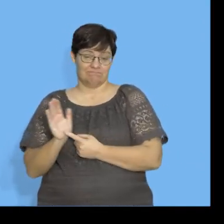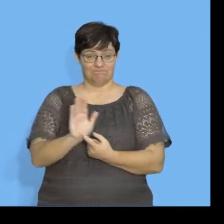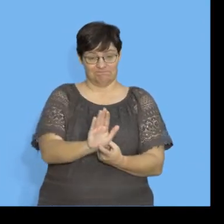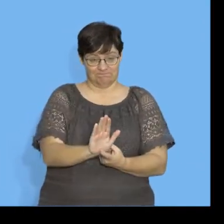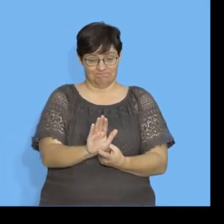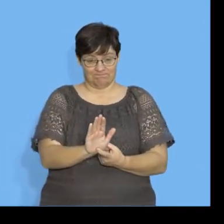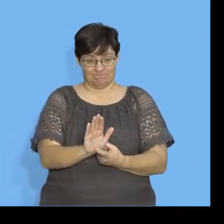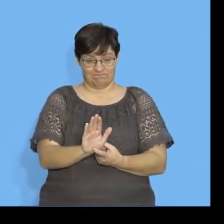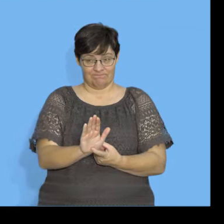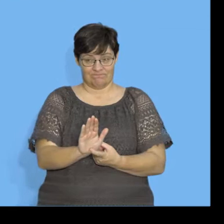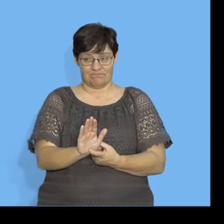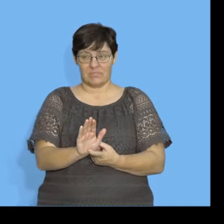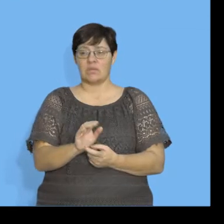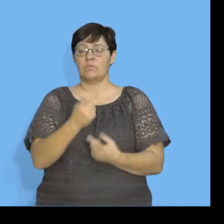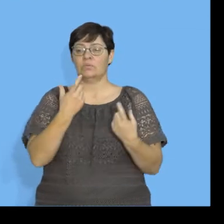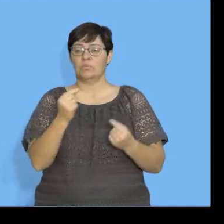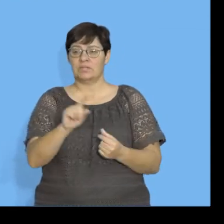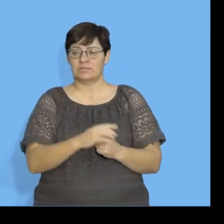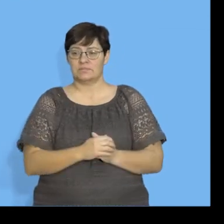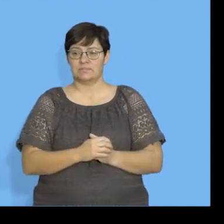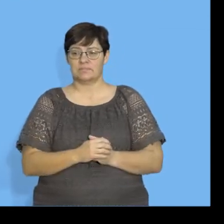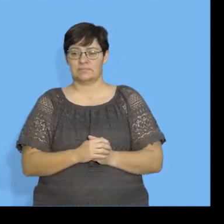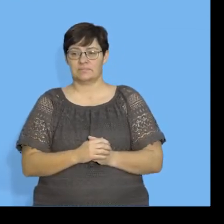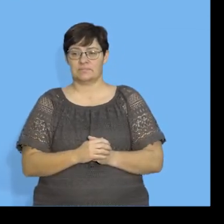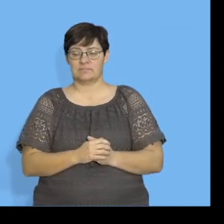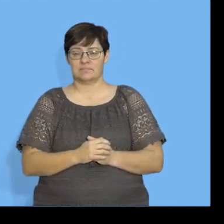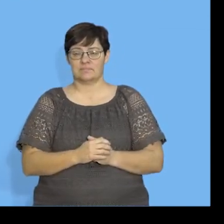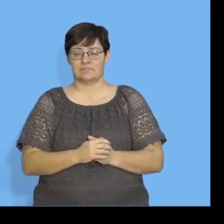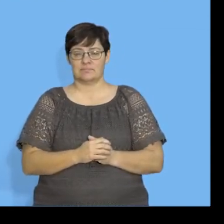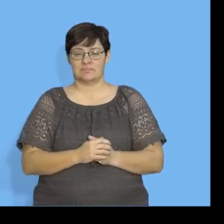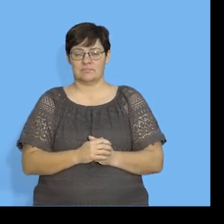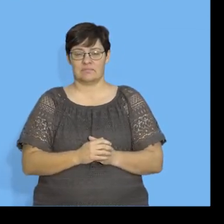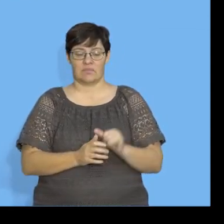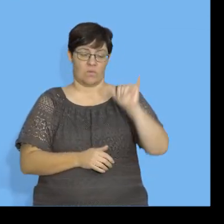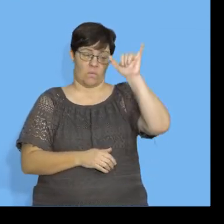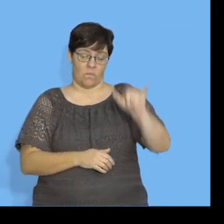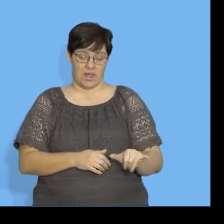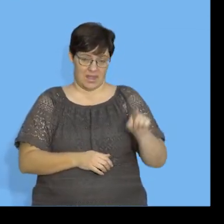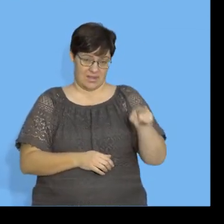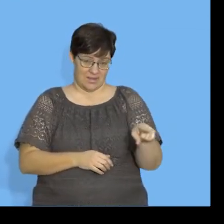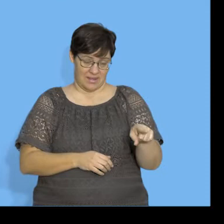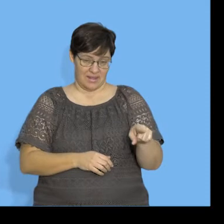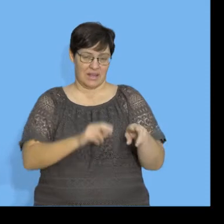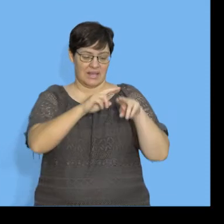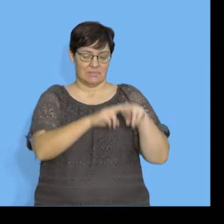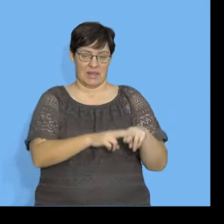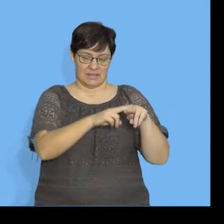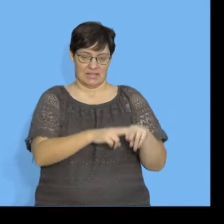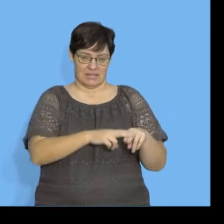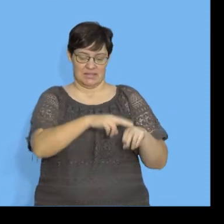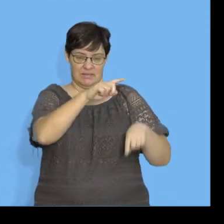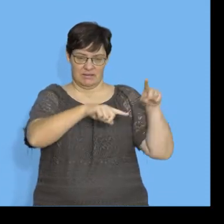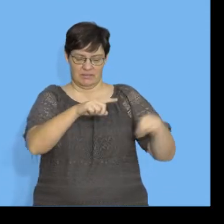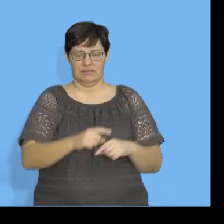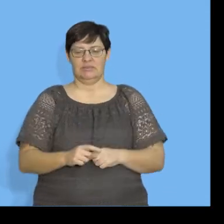simulation. Okay. The simulation, what we're going to get is our y there, which is our dependent